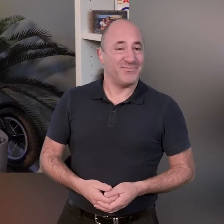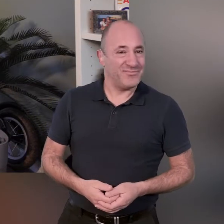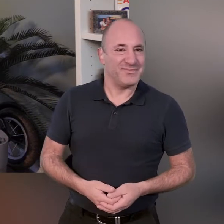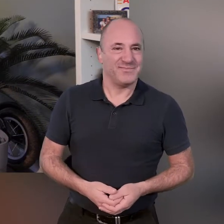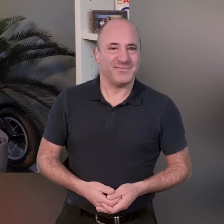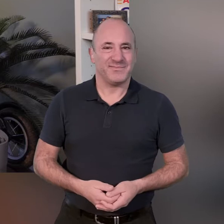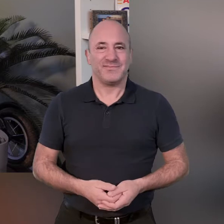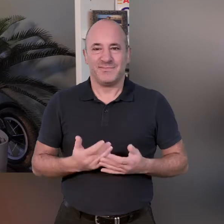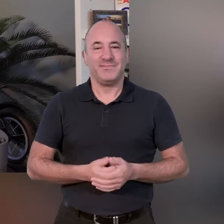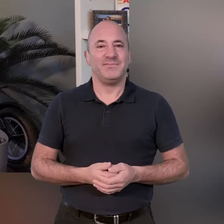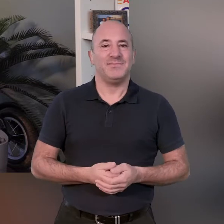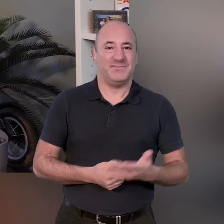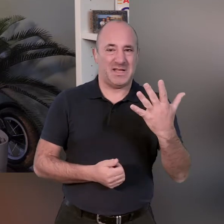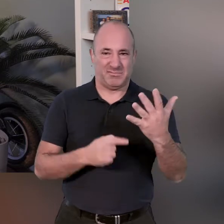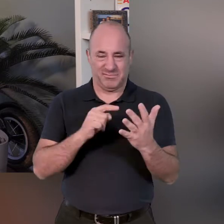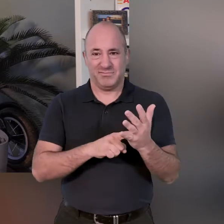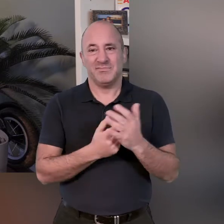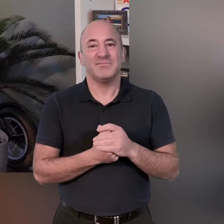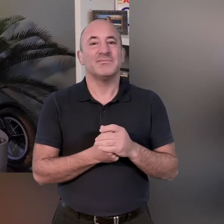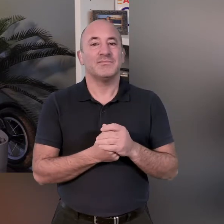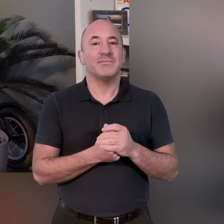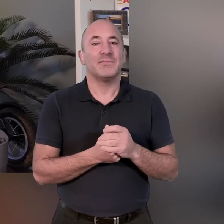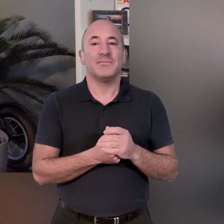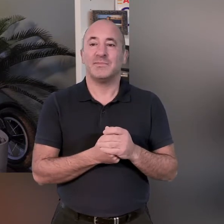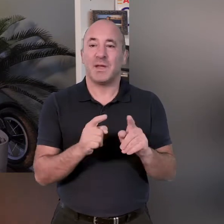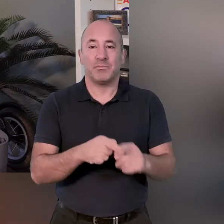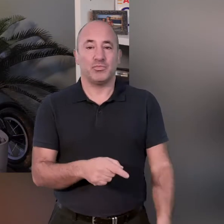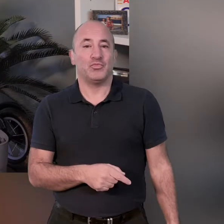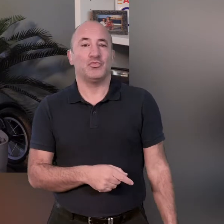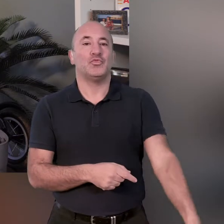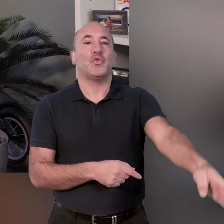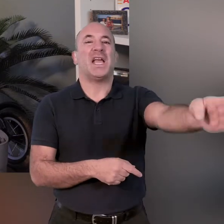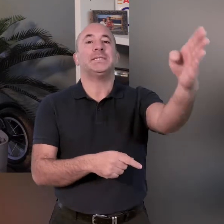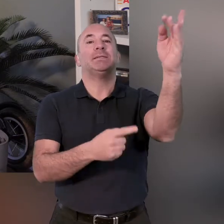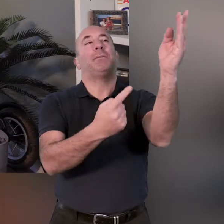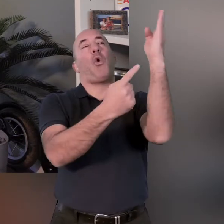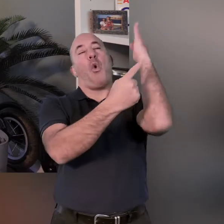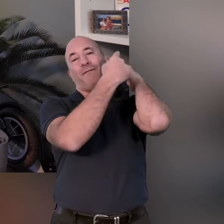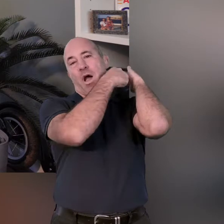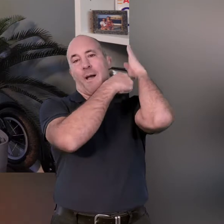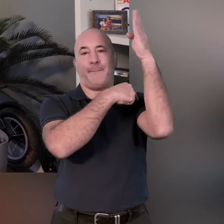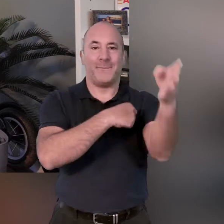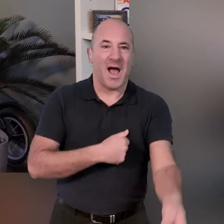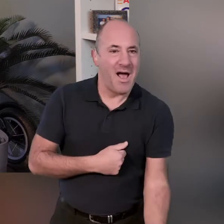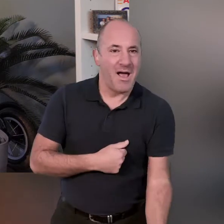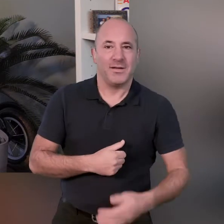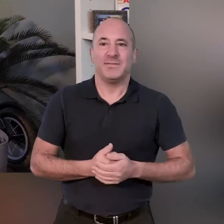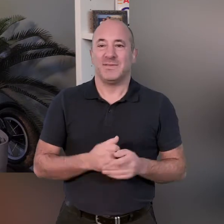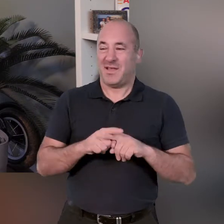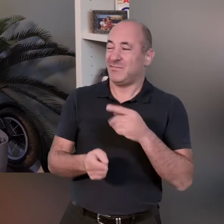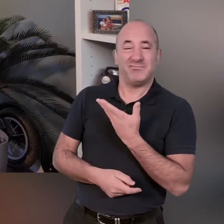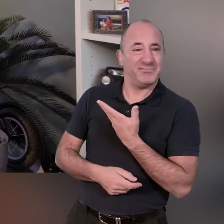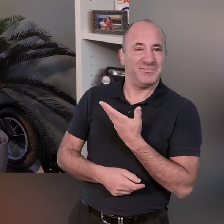okay excellent let's take one hand here go straight arm up above your head and back down again